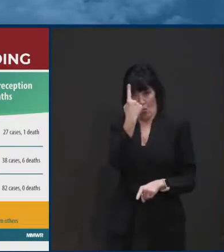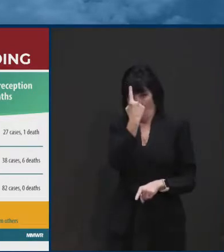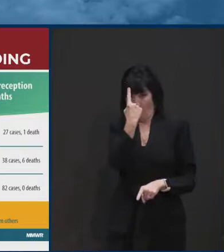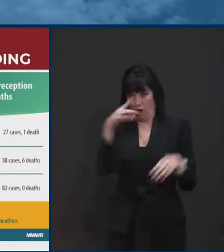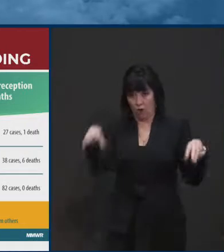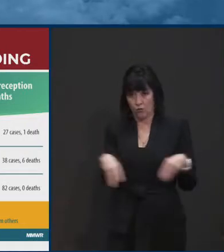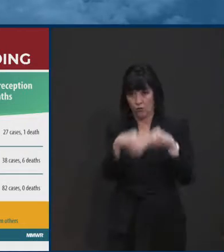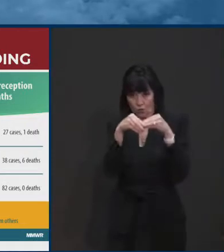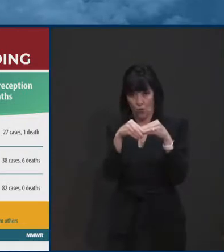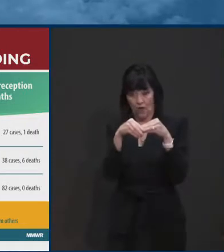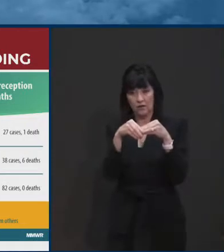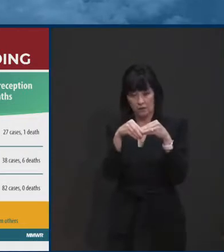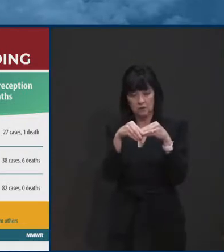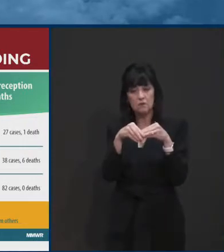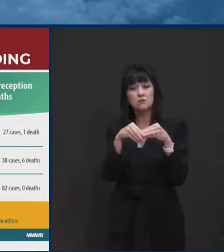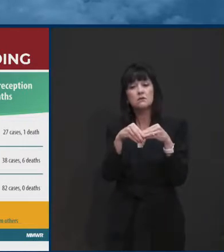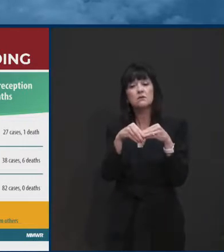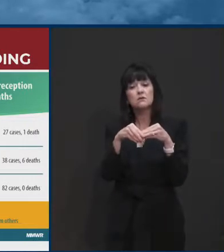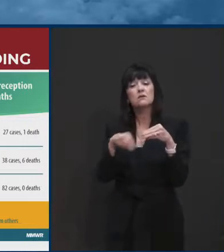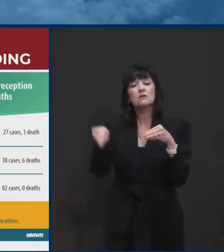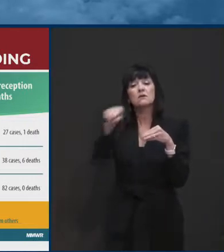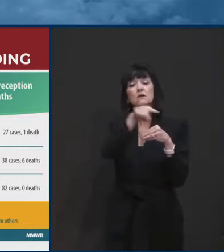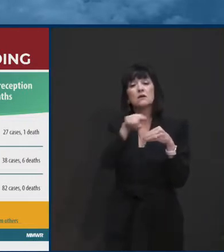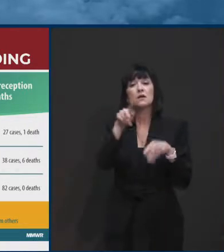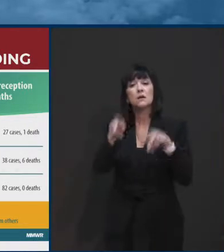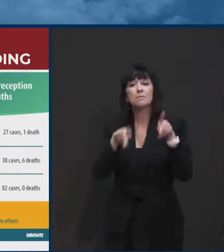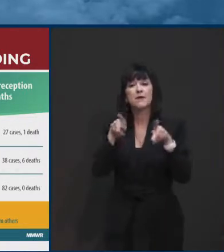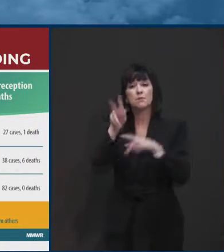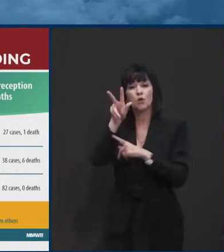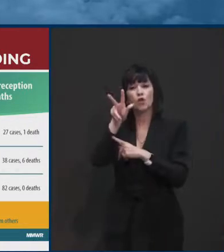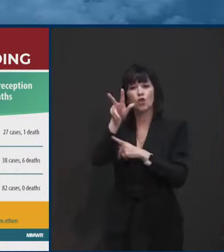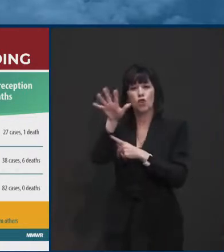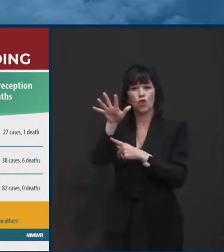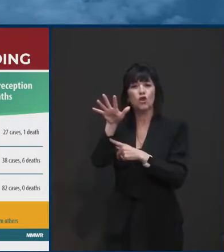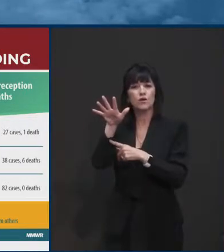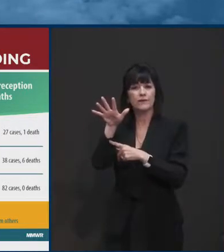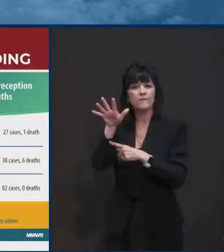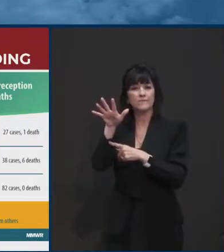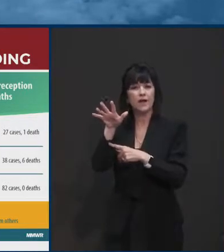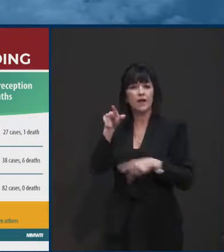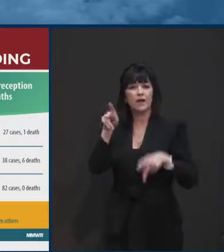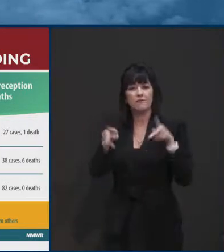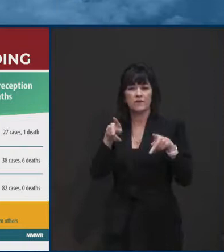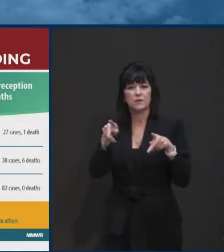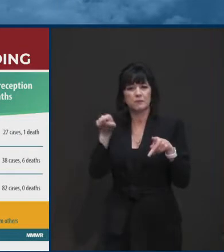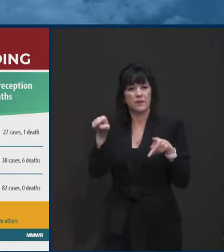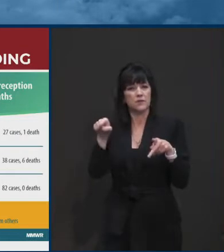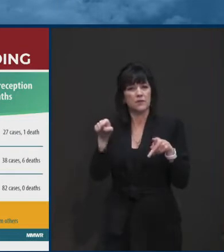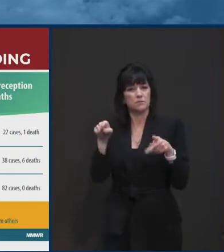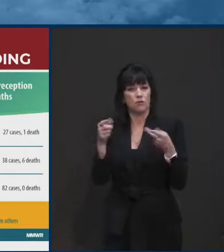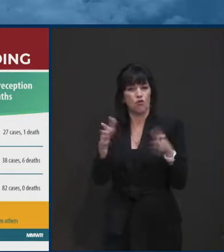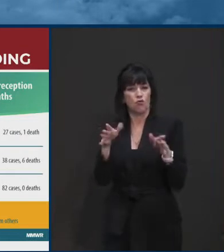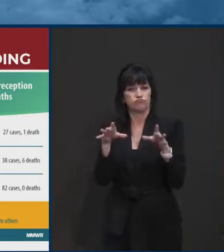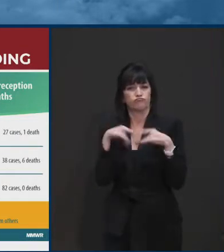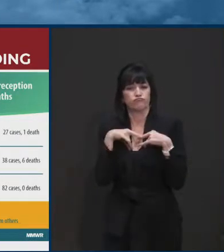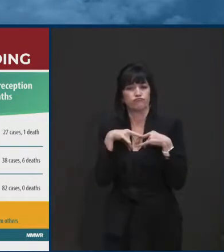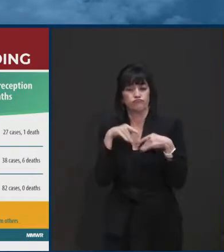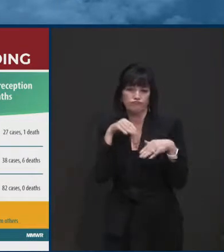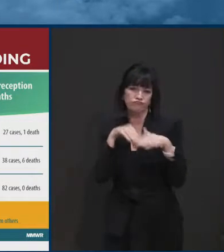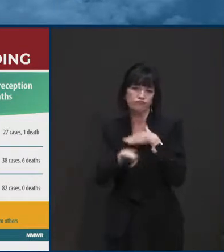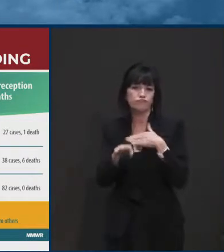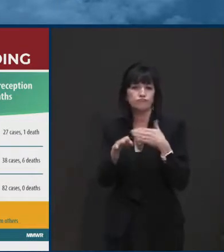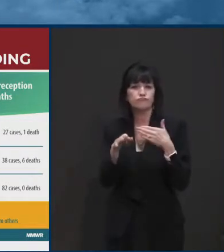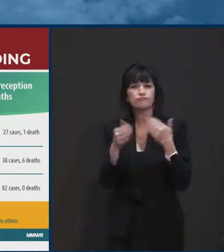you know, went back to their normal life after, after the wedding. So in a very small community directly from this, this wedding,